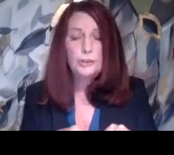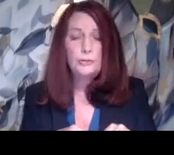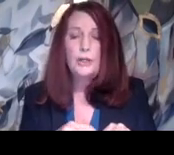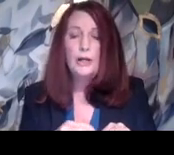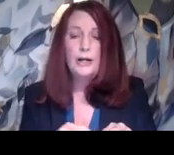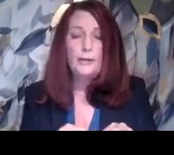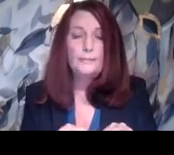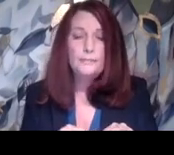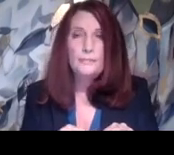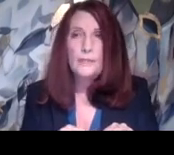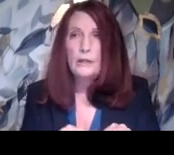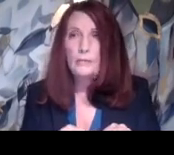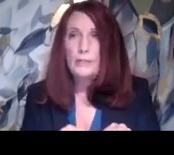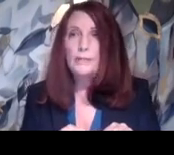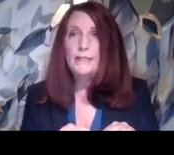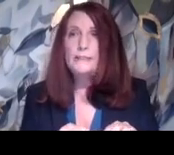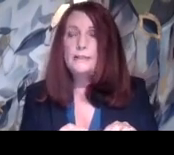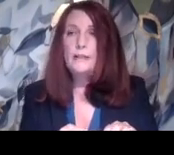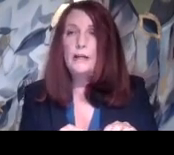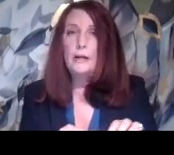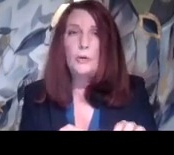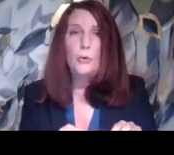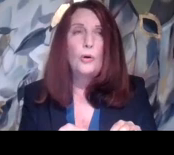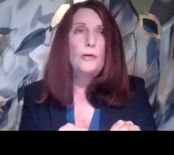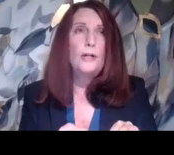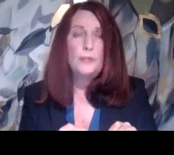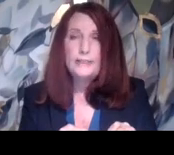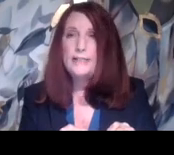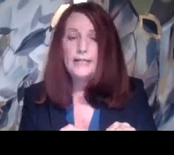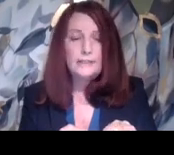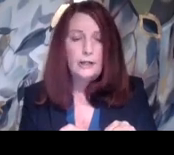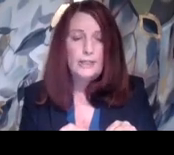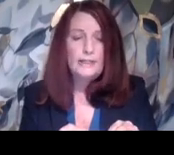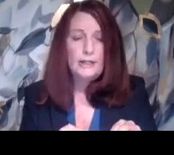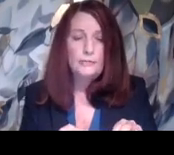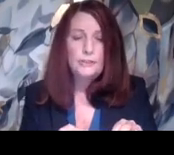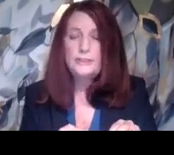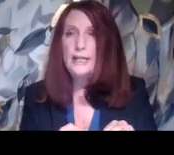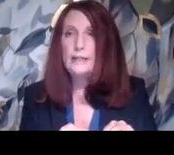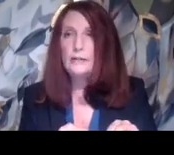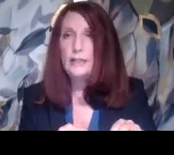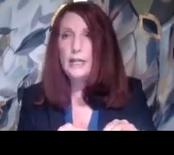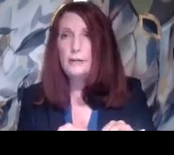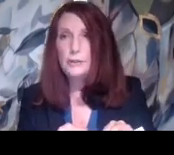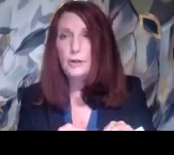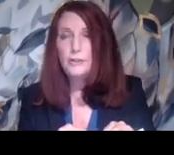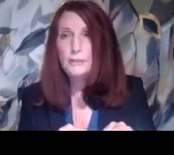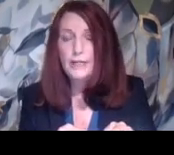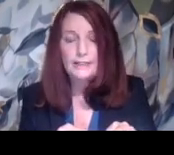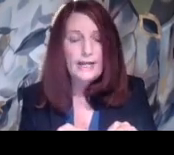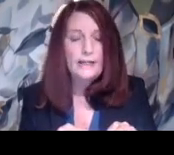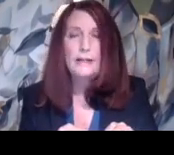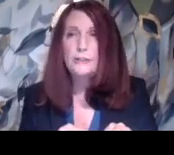can do to, um, minimize, um, or address that. Um, and they're just saying he can't